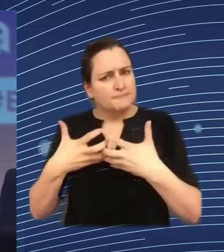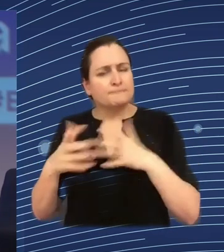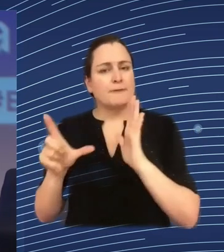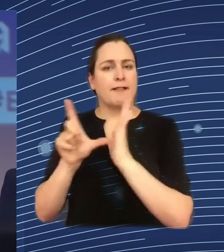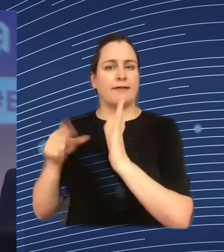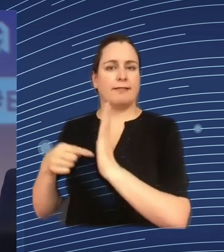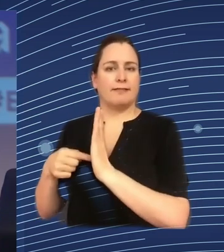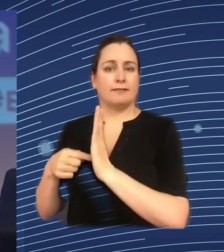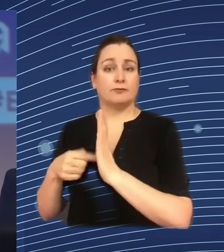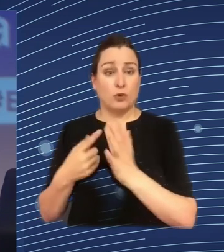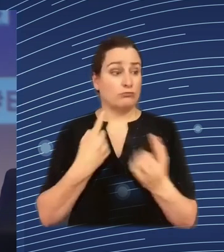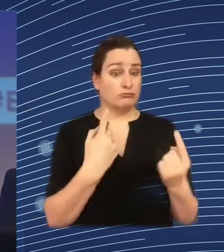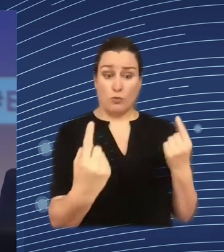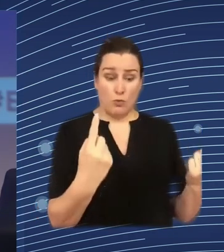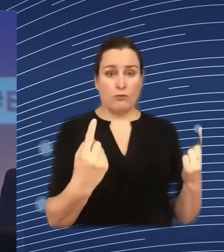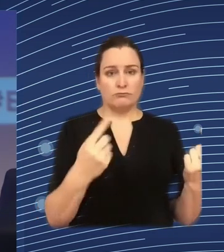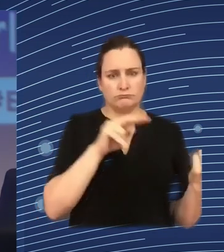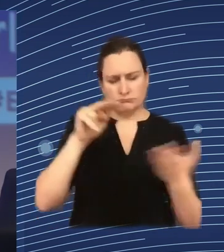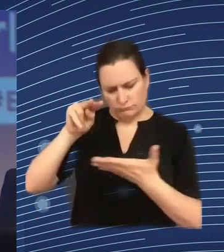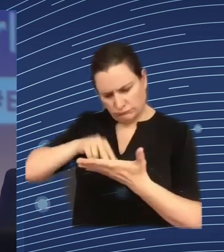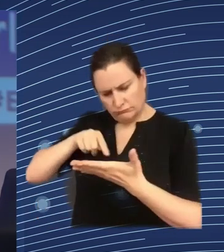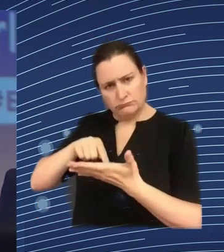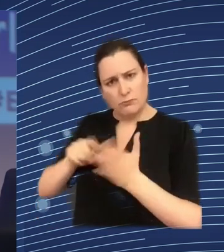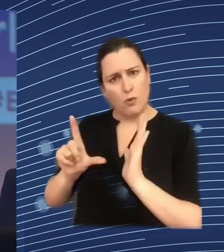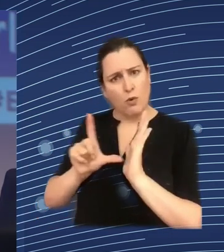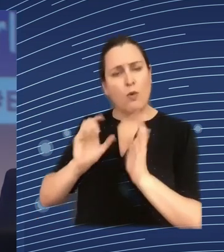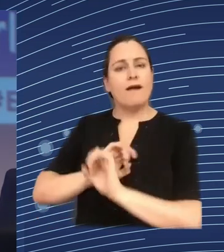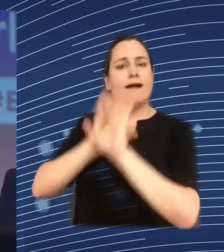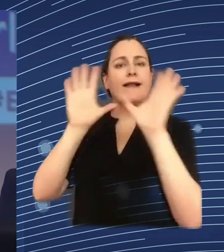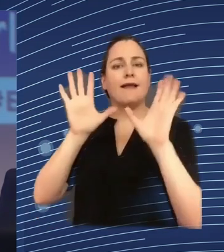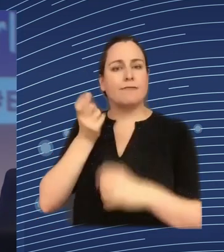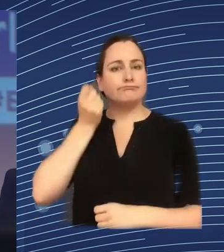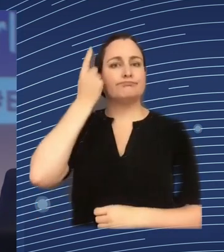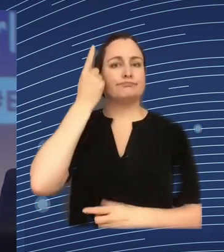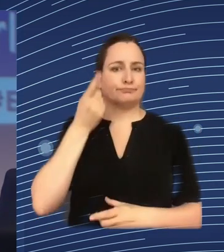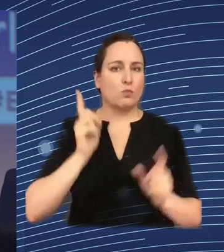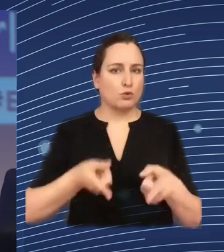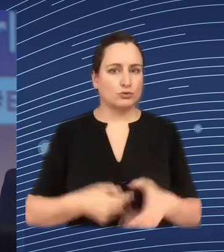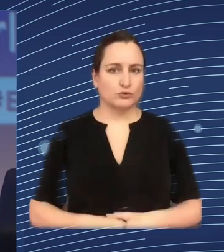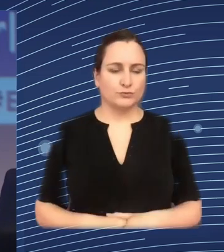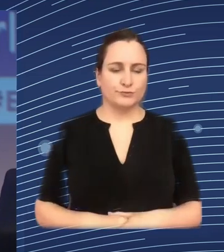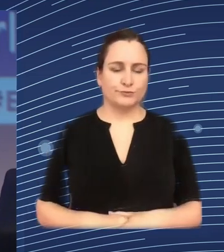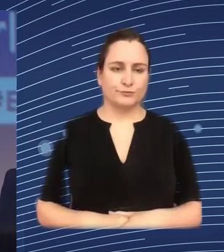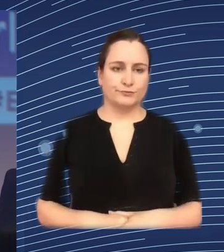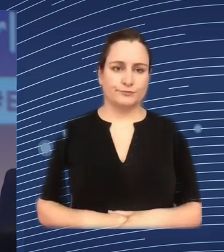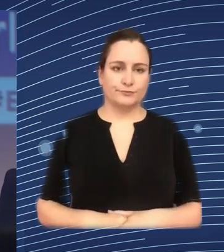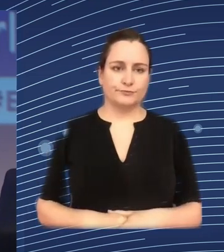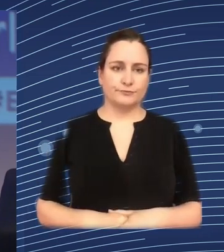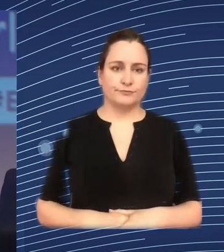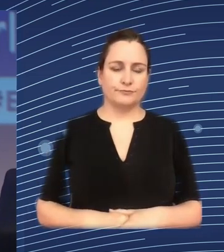all players in the world of work in this resolution we identified uh